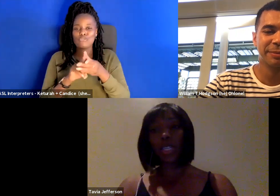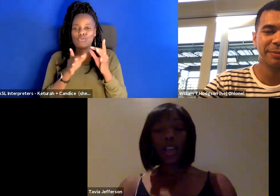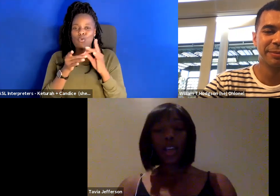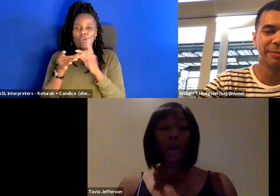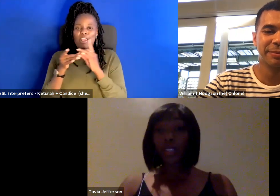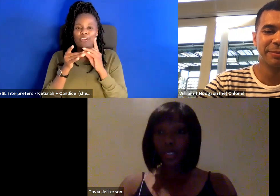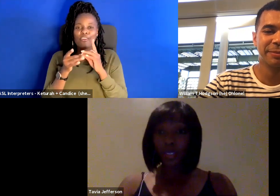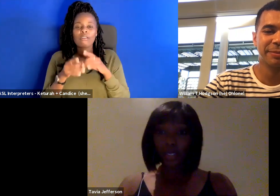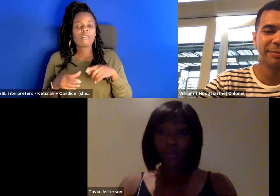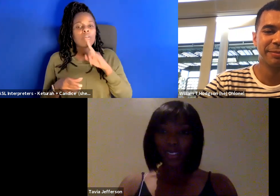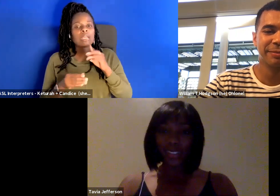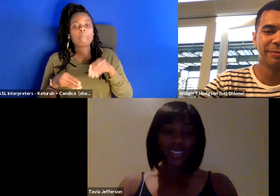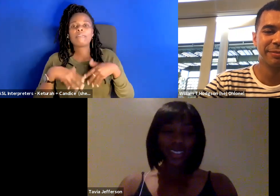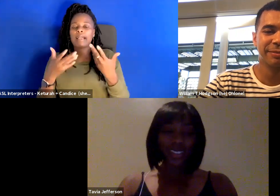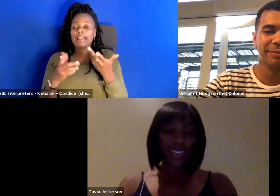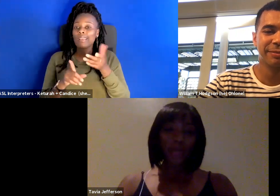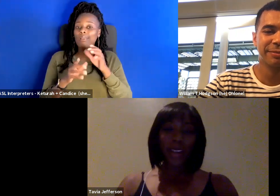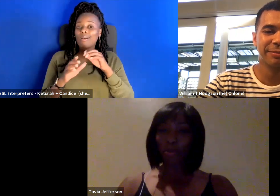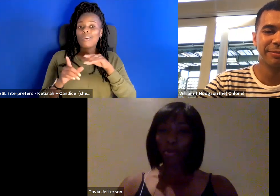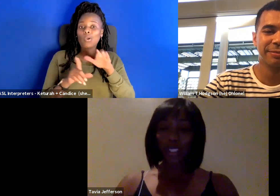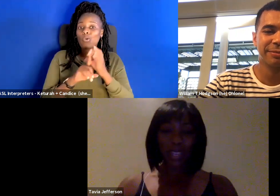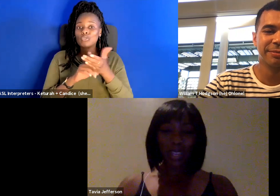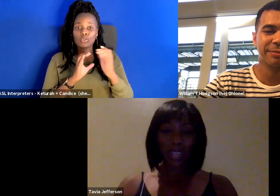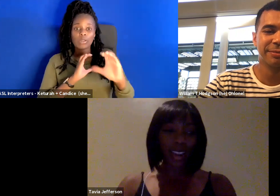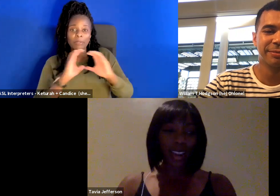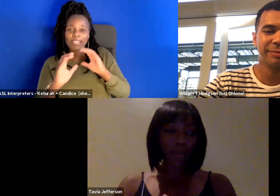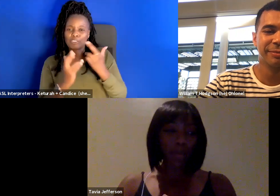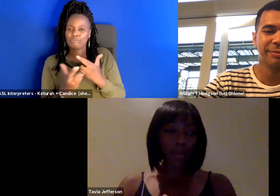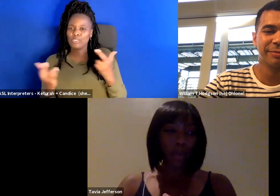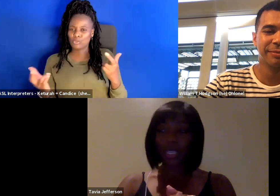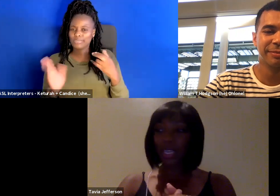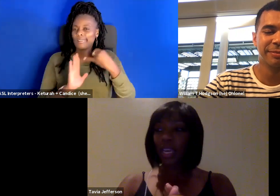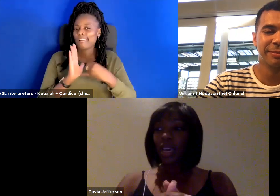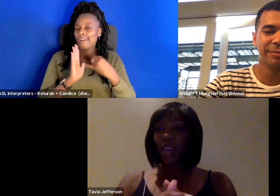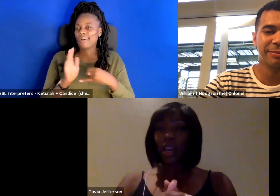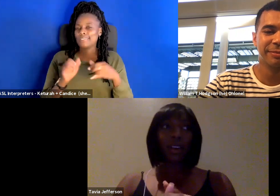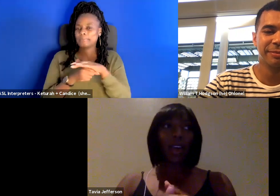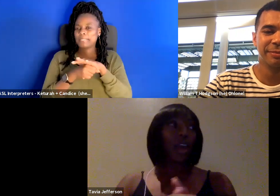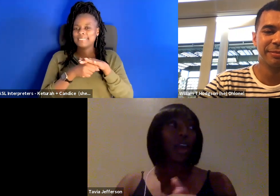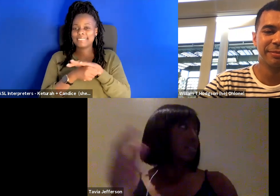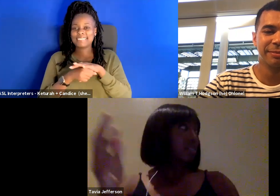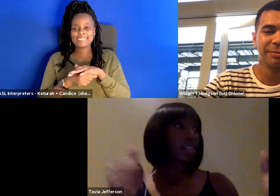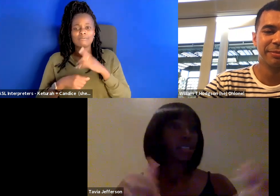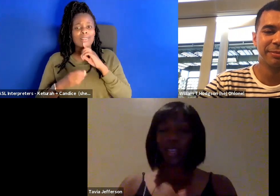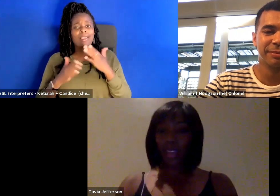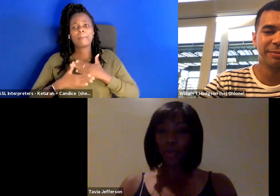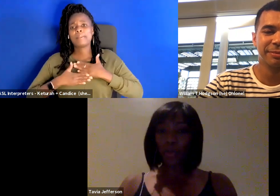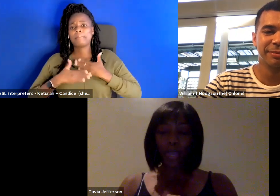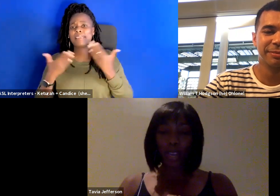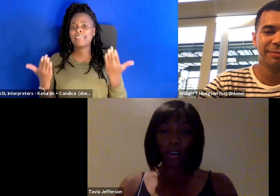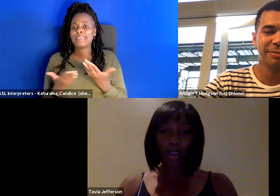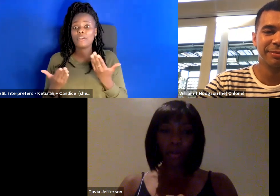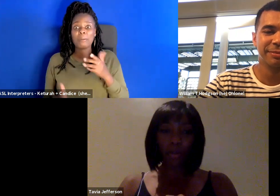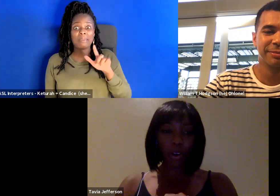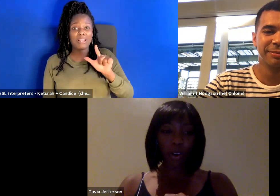consulting for artistic spaces. And I'm thrilled to be here today. I am currently at Las Vegas